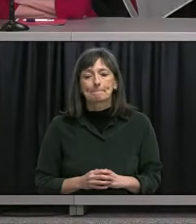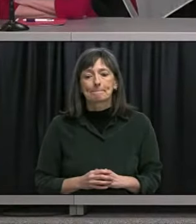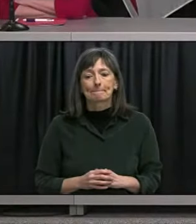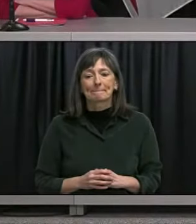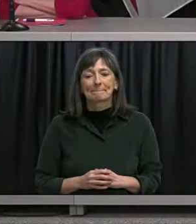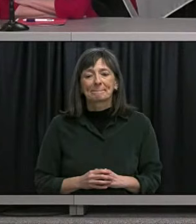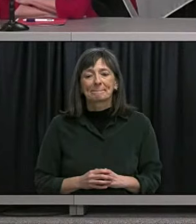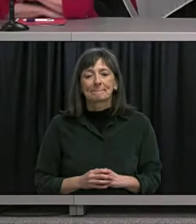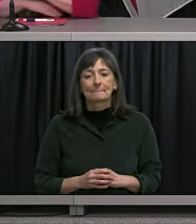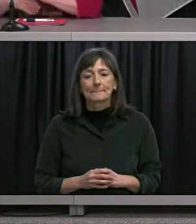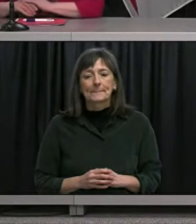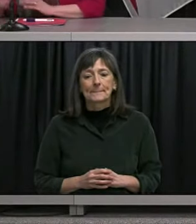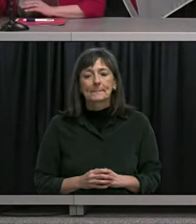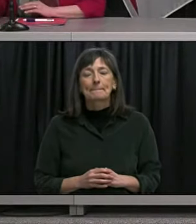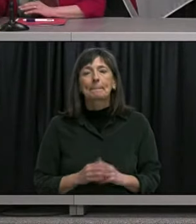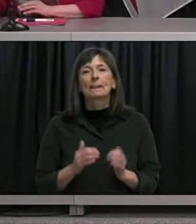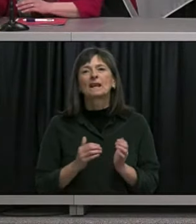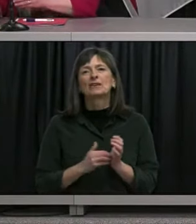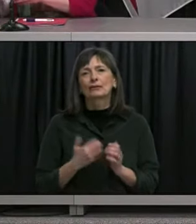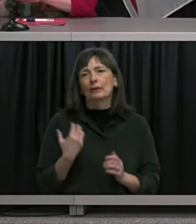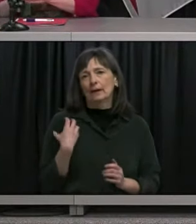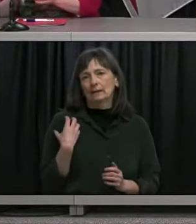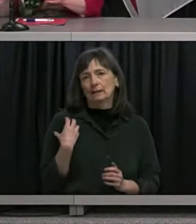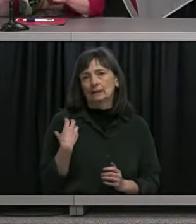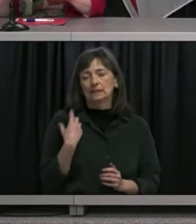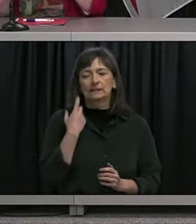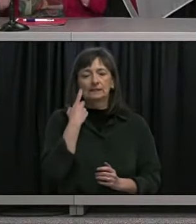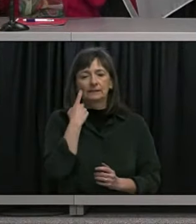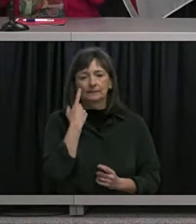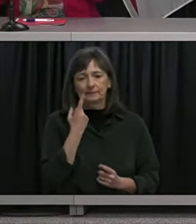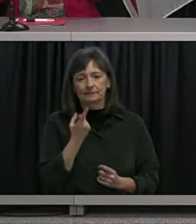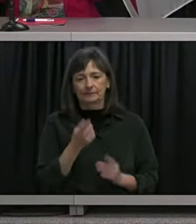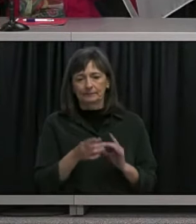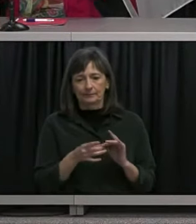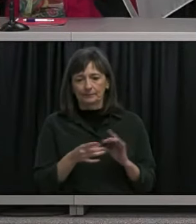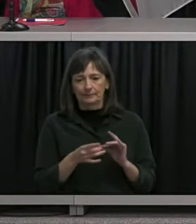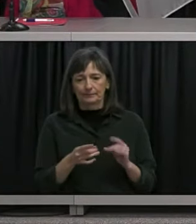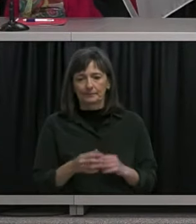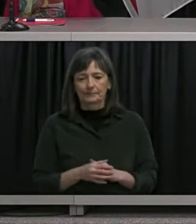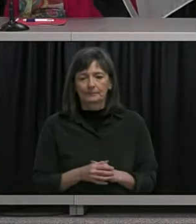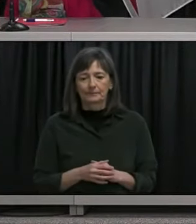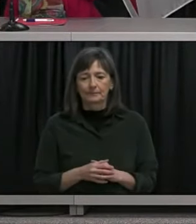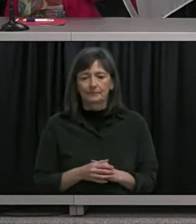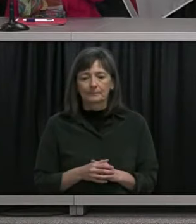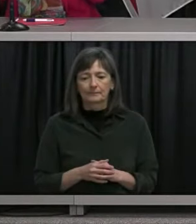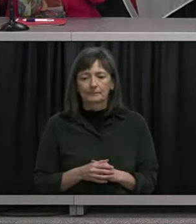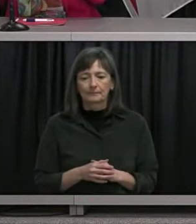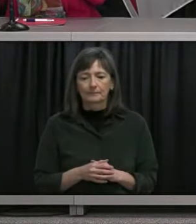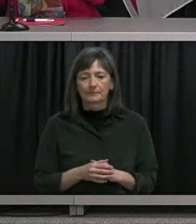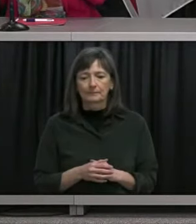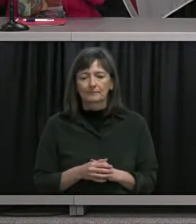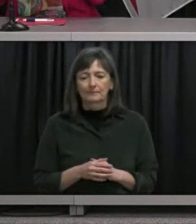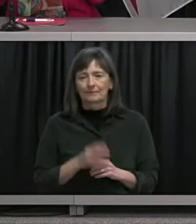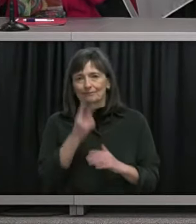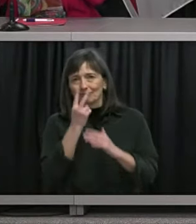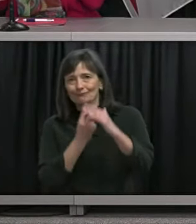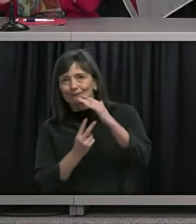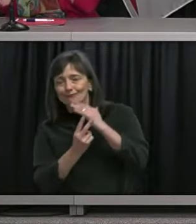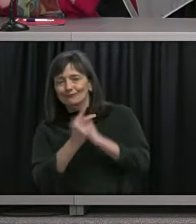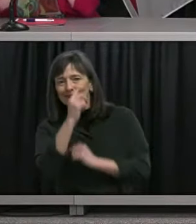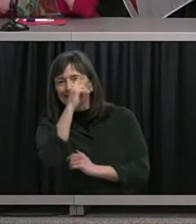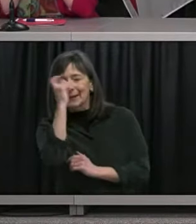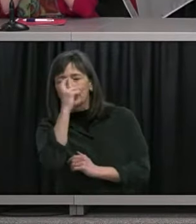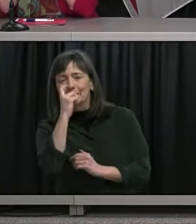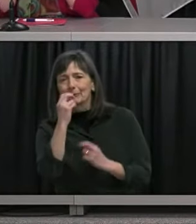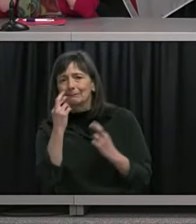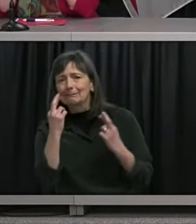thank you and Dr. Hagee had mentioned earlier the importance of having some hope and looking forward to the summer and